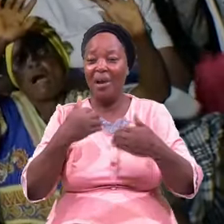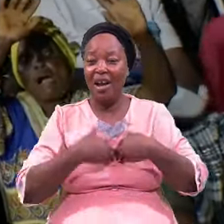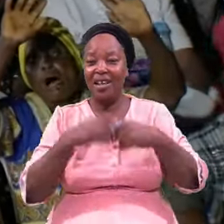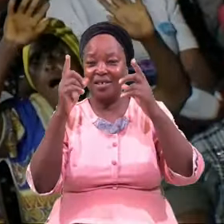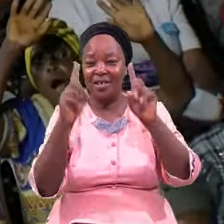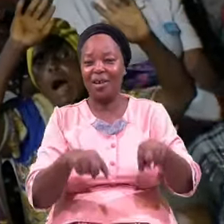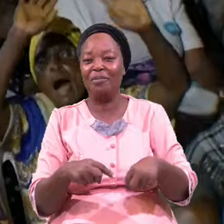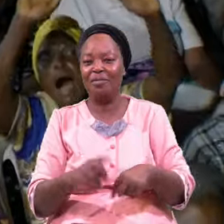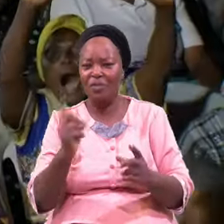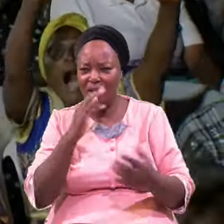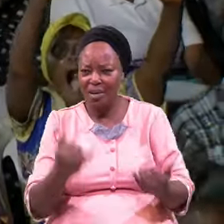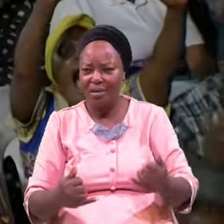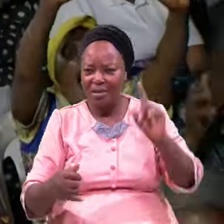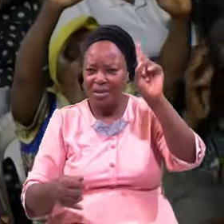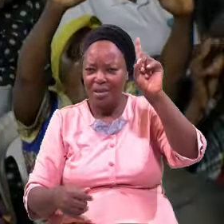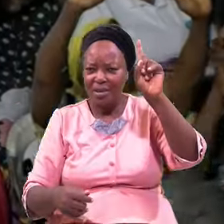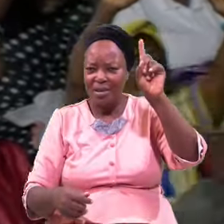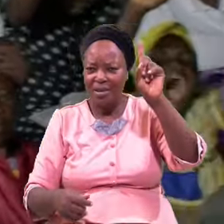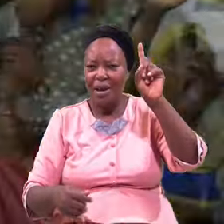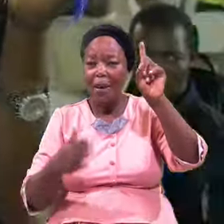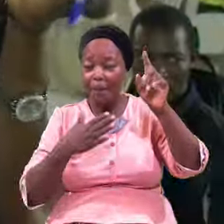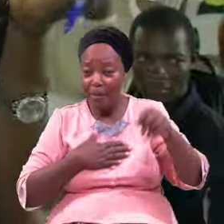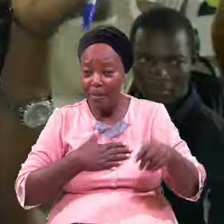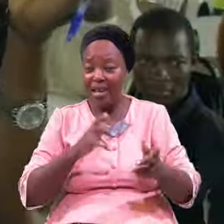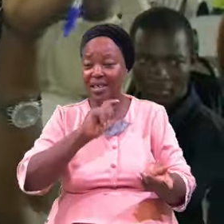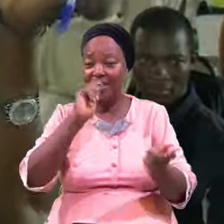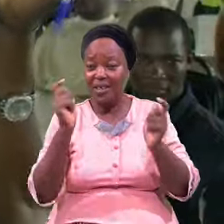Where Are You My Transformation Time Has Come